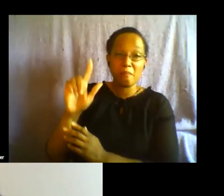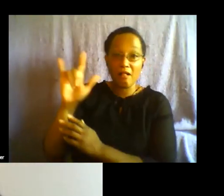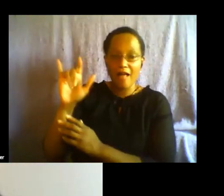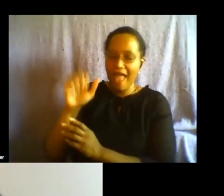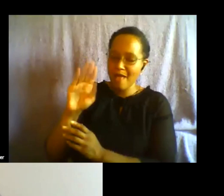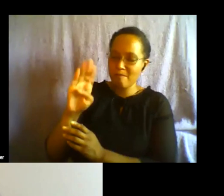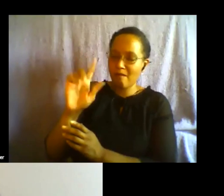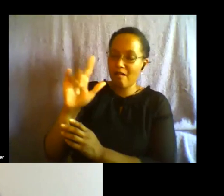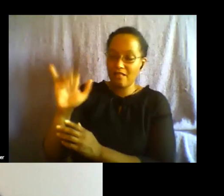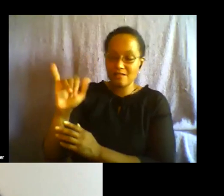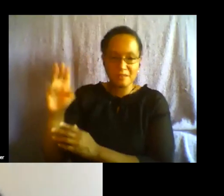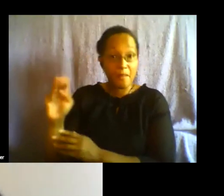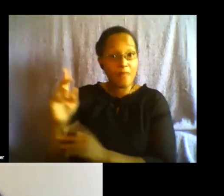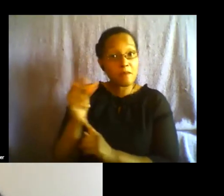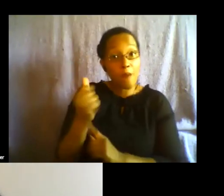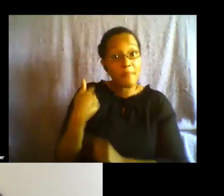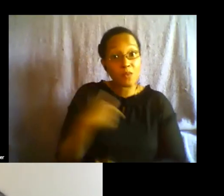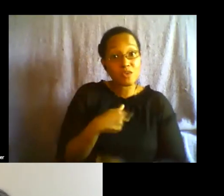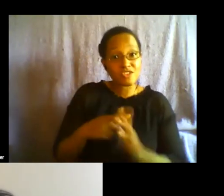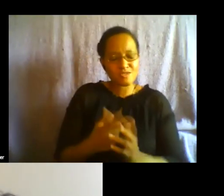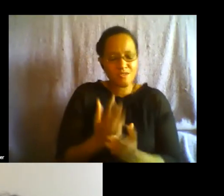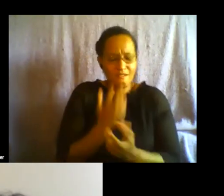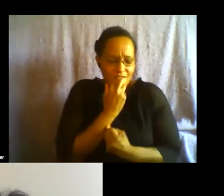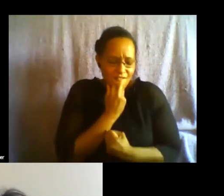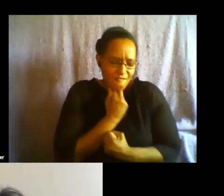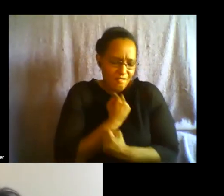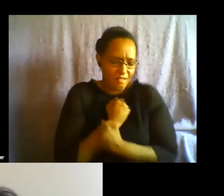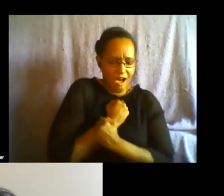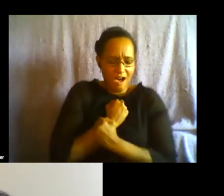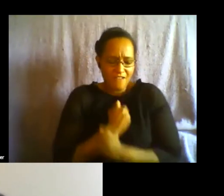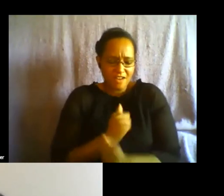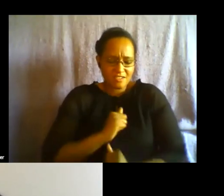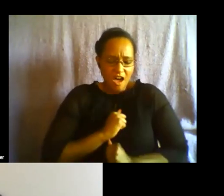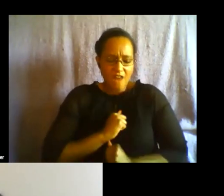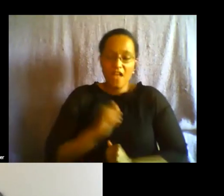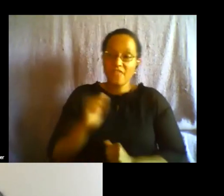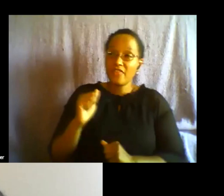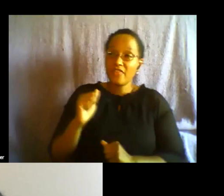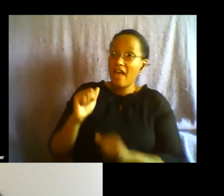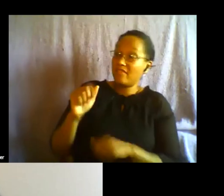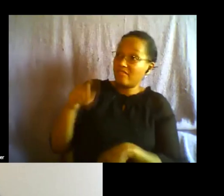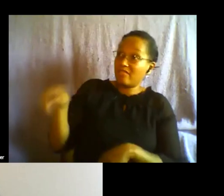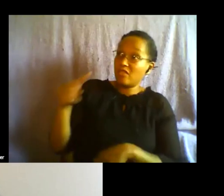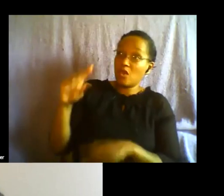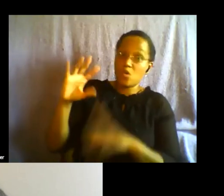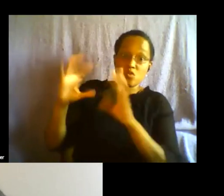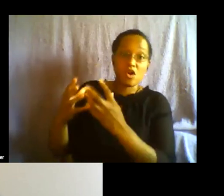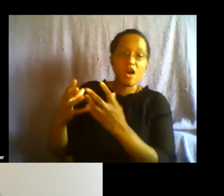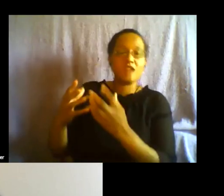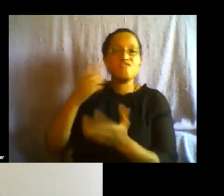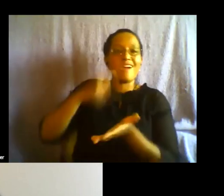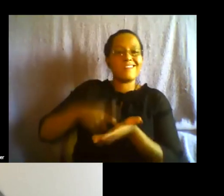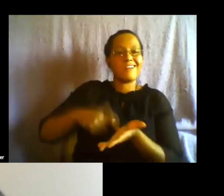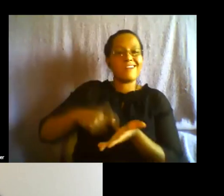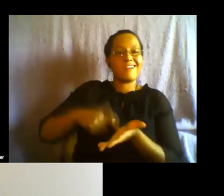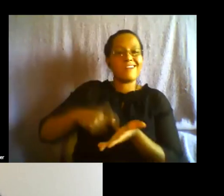-disabled world will begin to realize the value of our humanity when we love ourselves we make it harder for